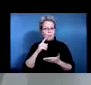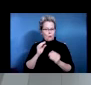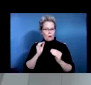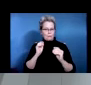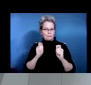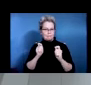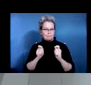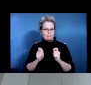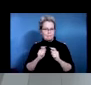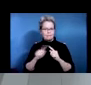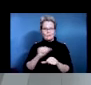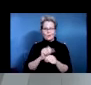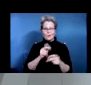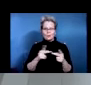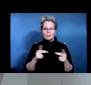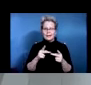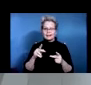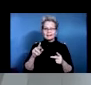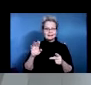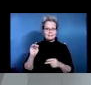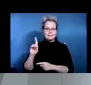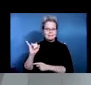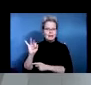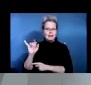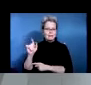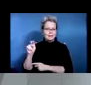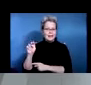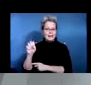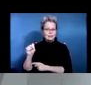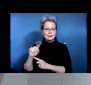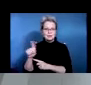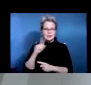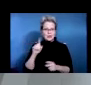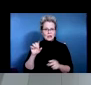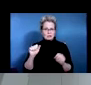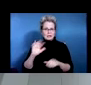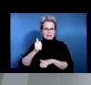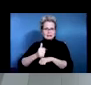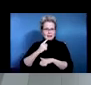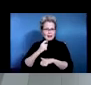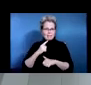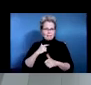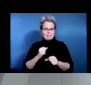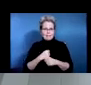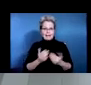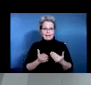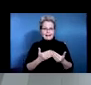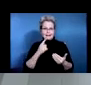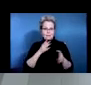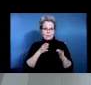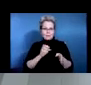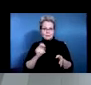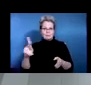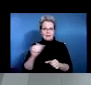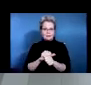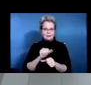people to return back to work. So my client had no idea that this existed. I'm not sure if the employer would have